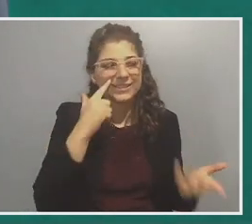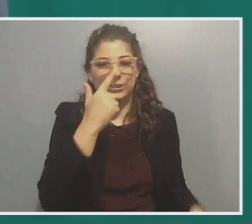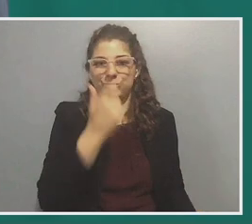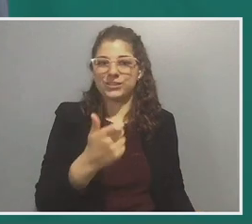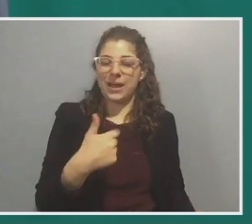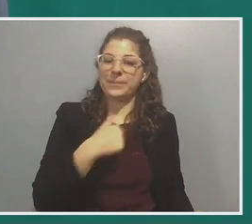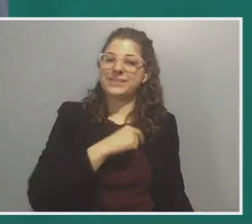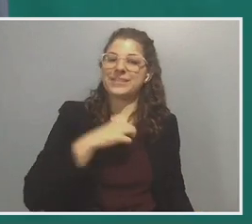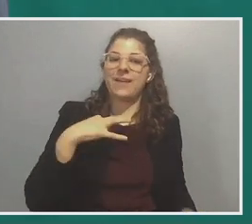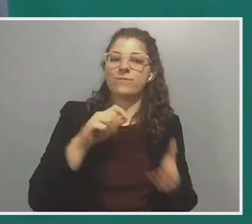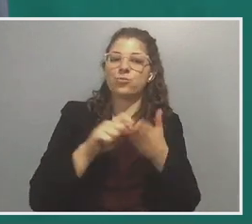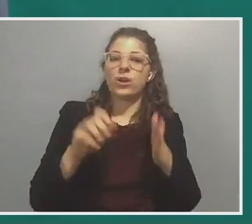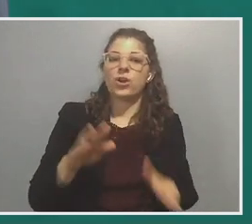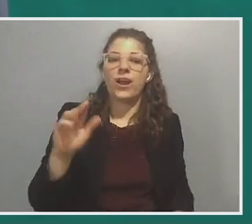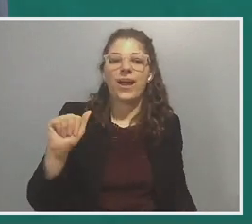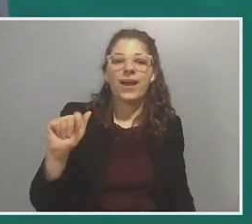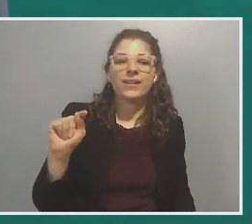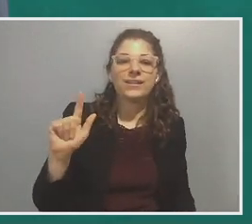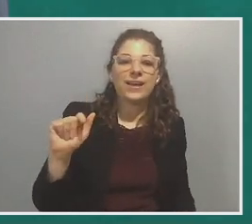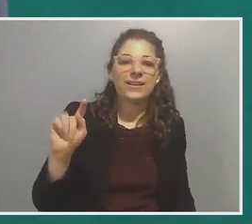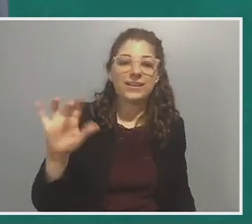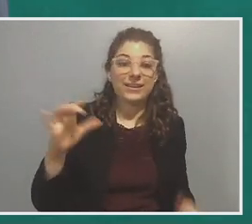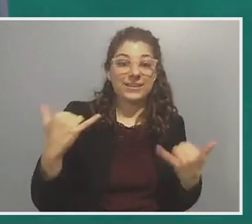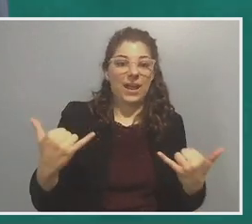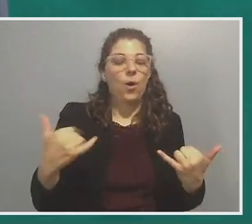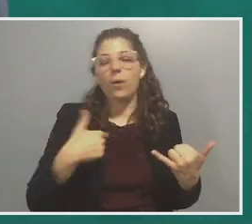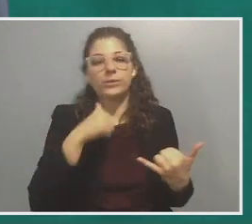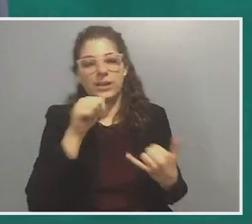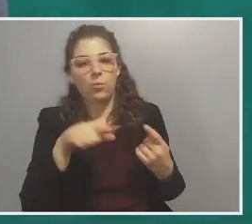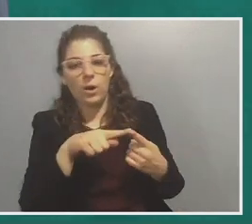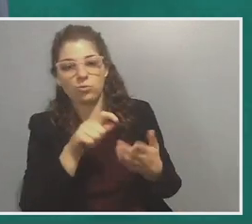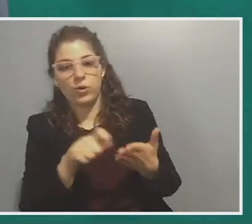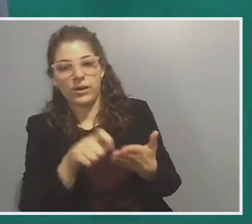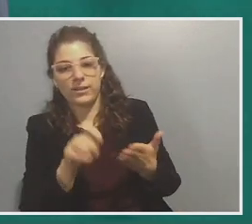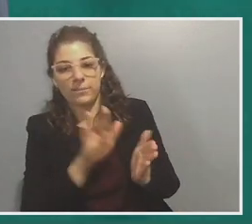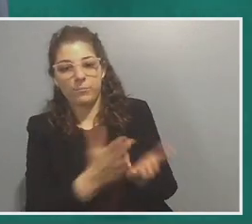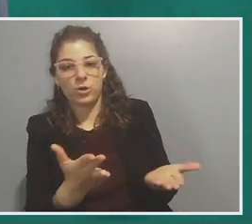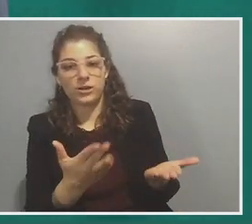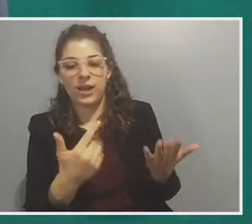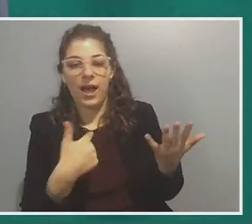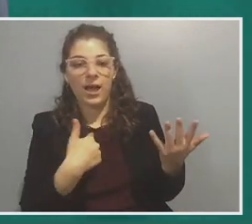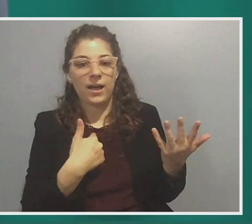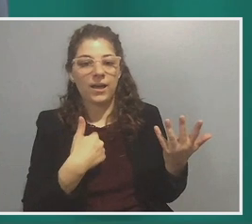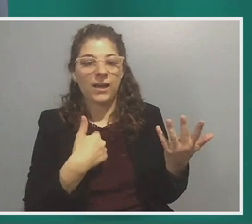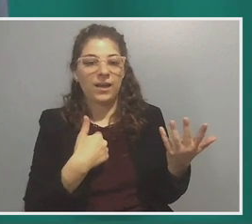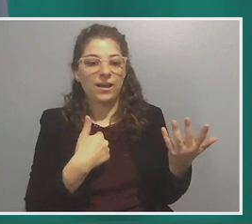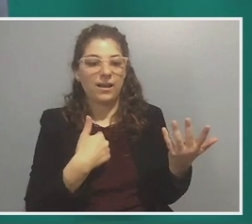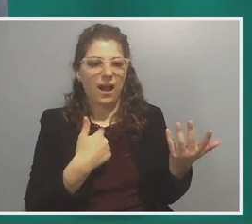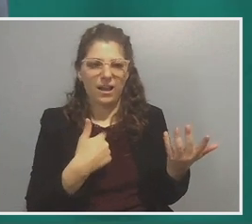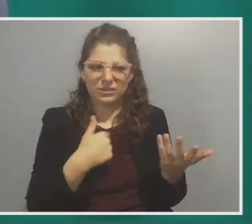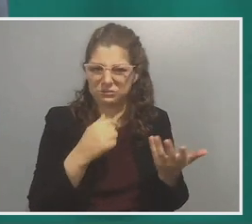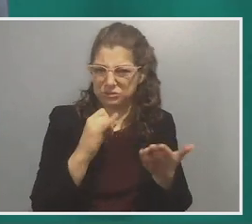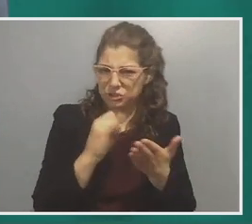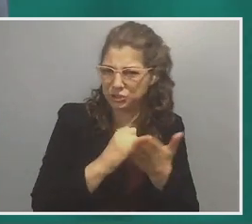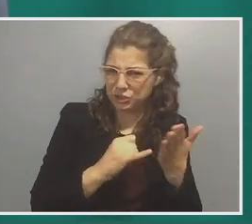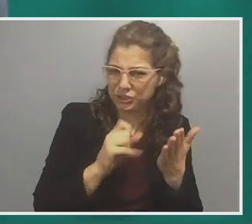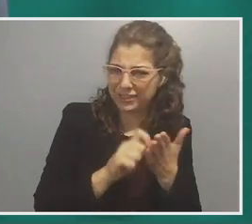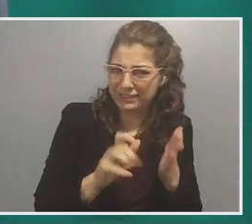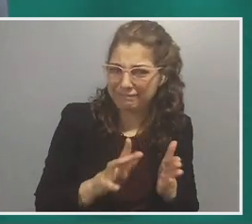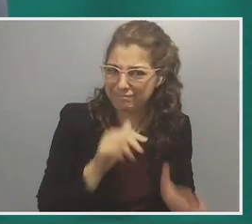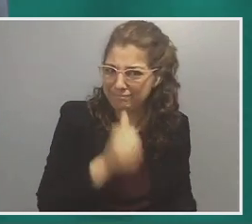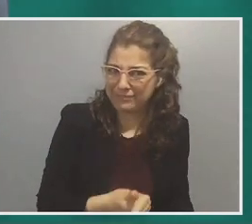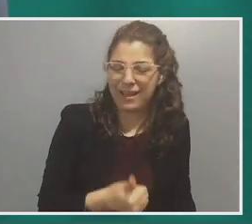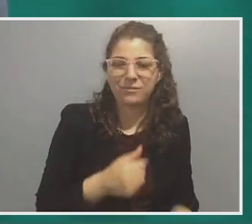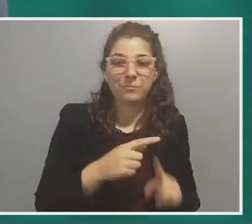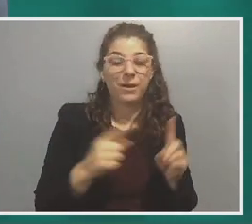writer at the Atlantic now. I was not when I was writing this book, I had no conception of myself as, as like a journalist. Um, even now, as people were